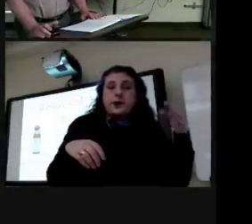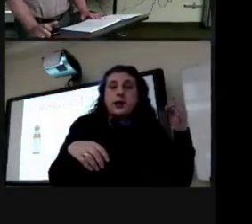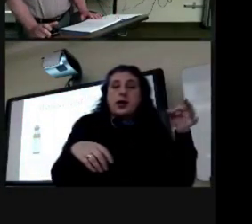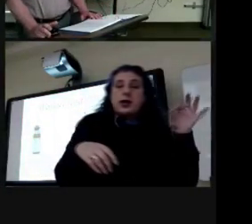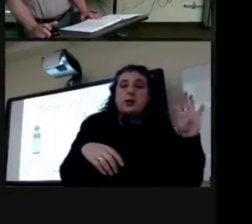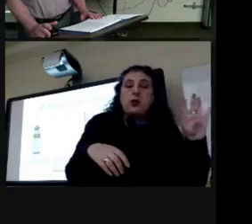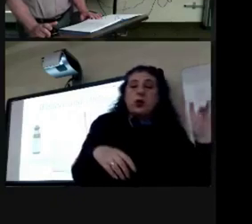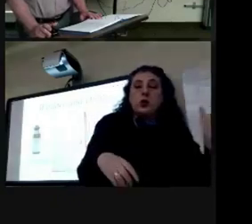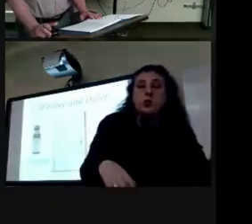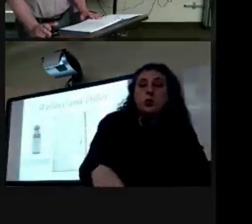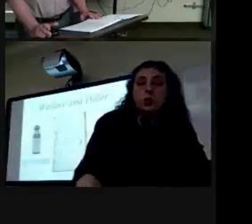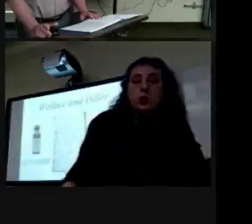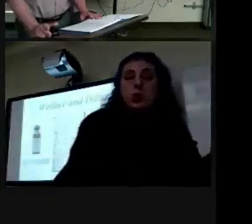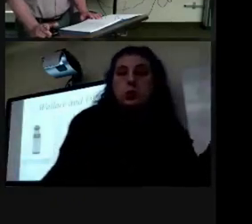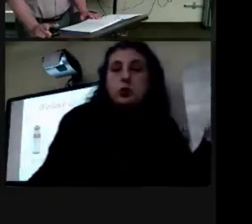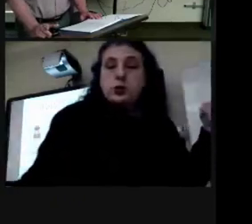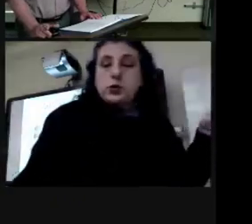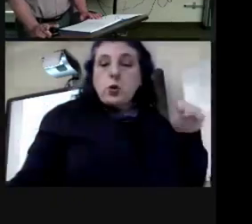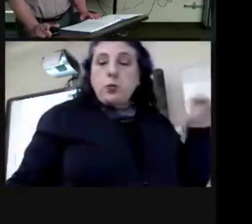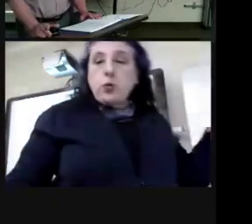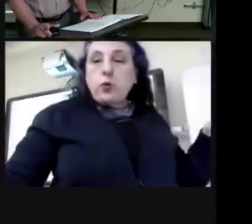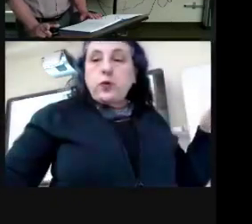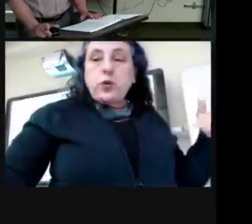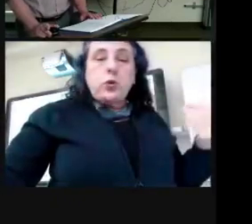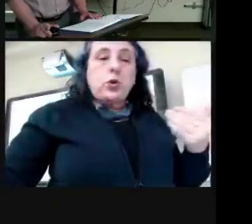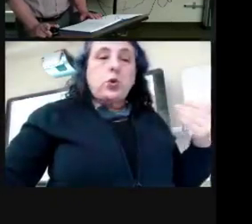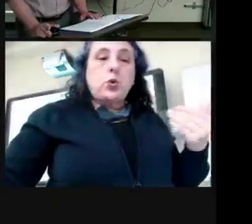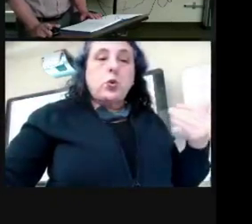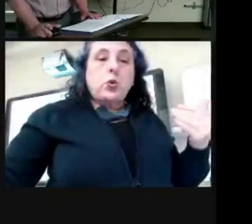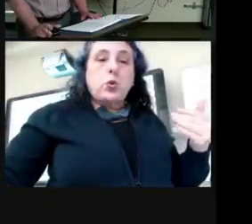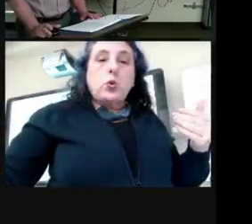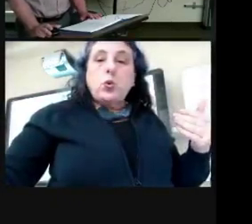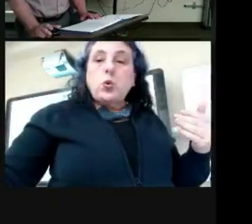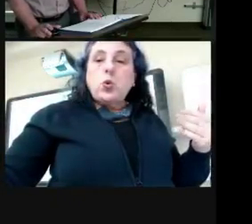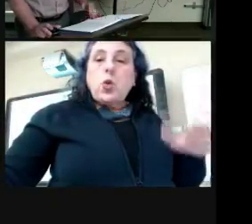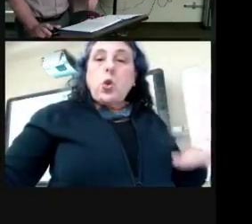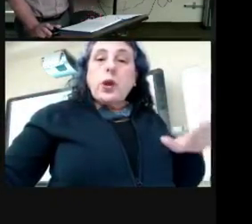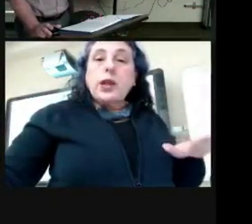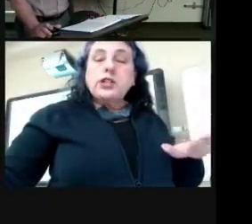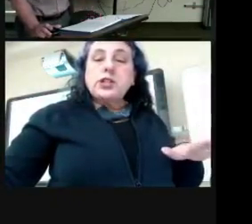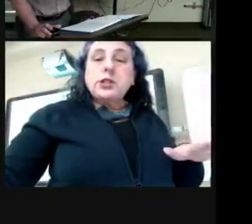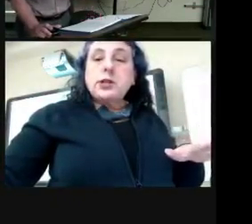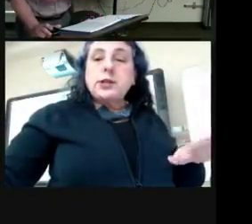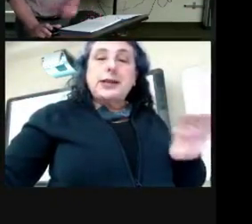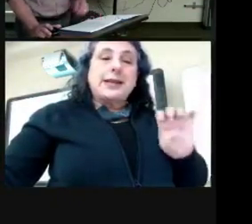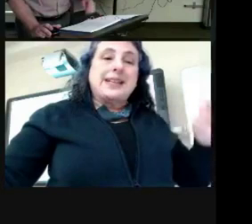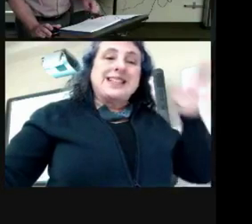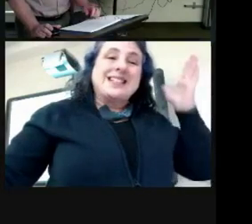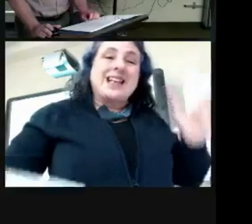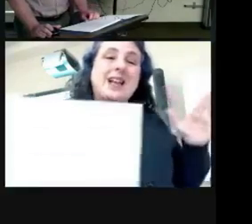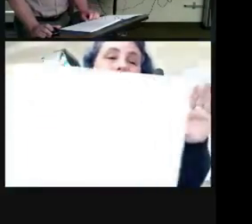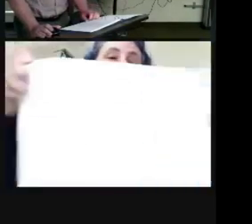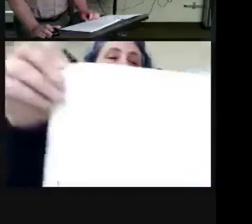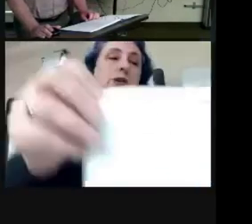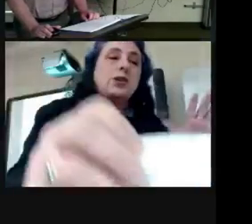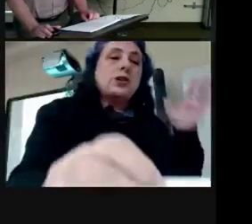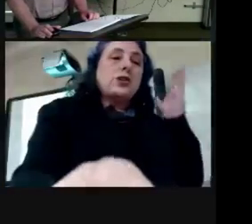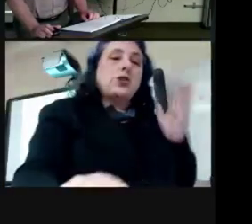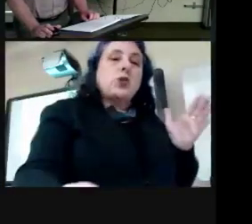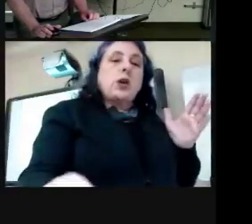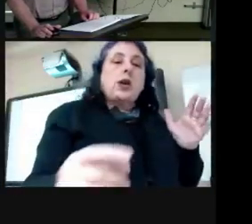1842 the store moved to its permanent location right across the street on the east side of the street to be old state capital